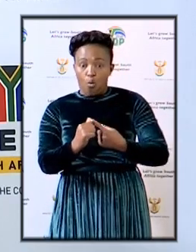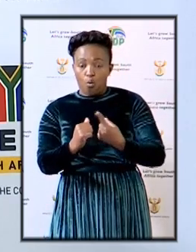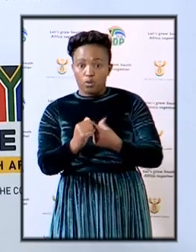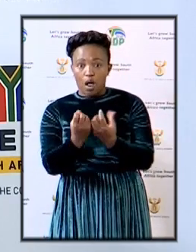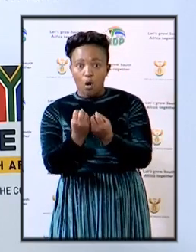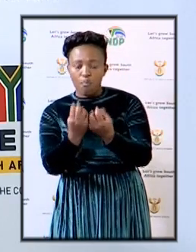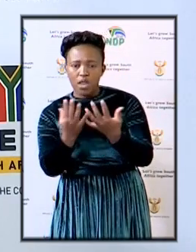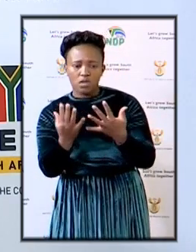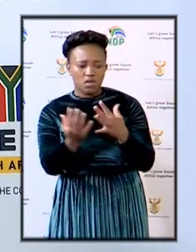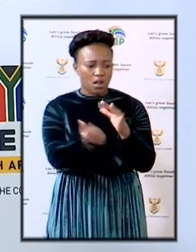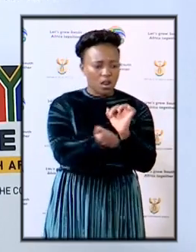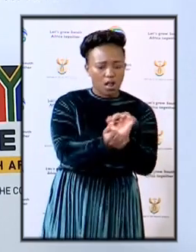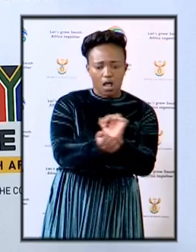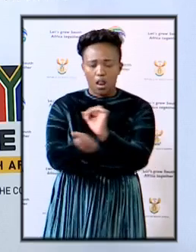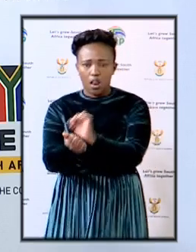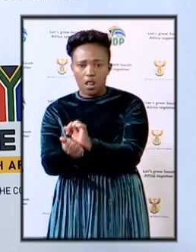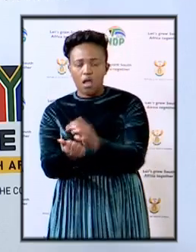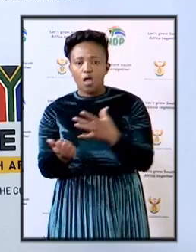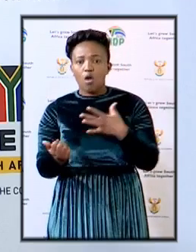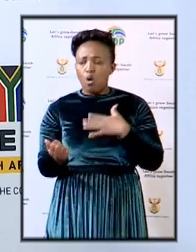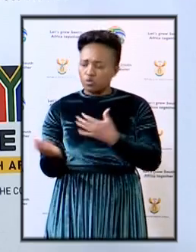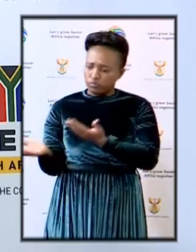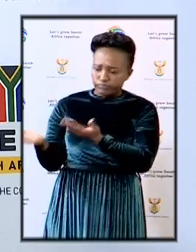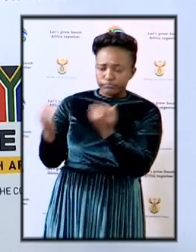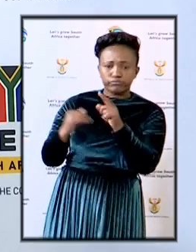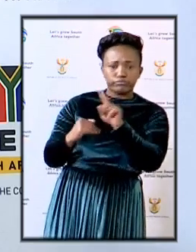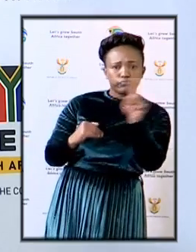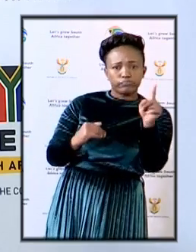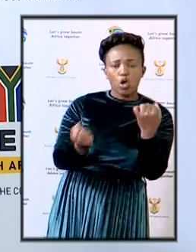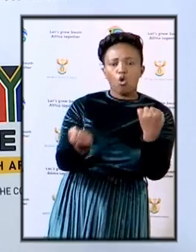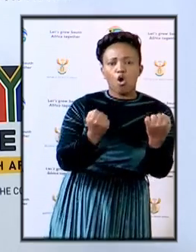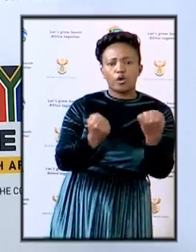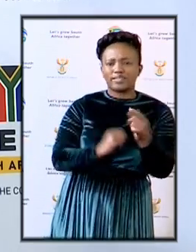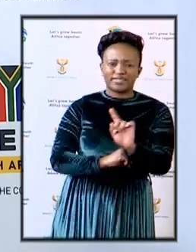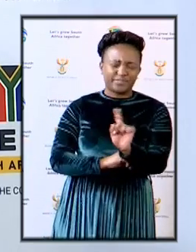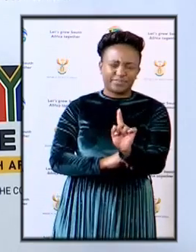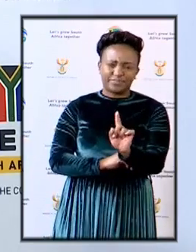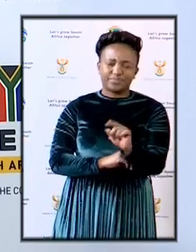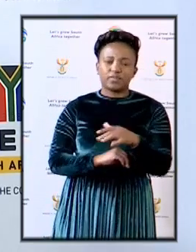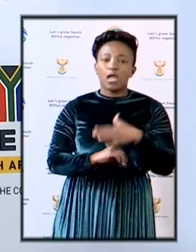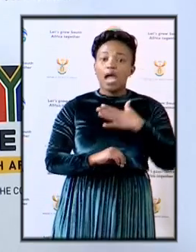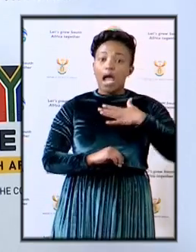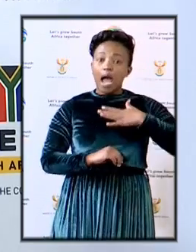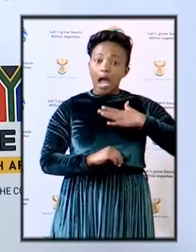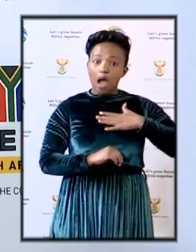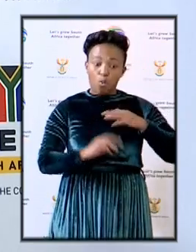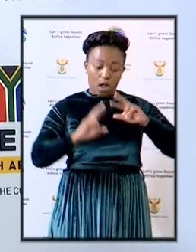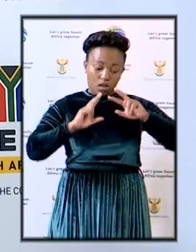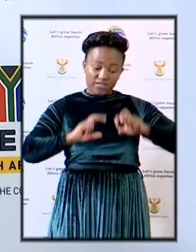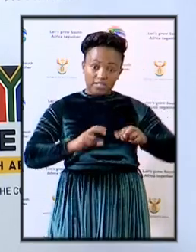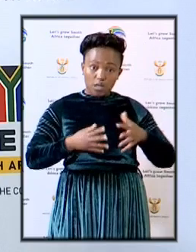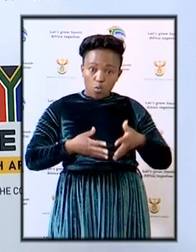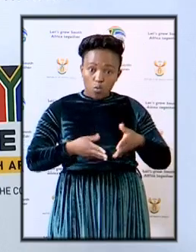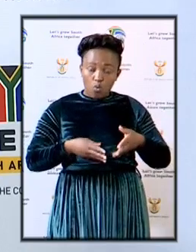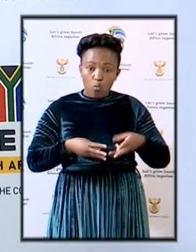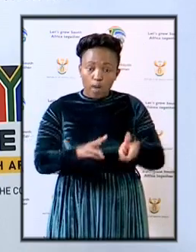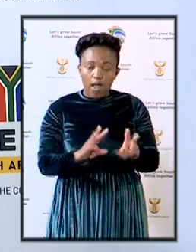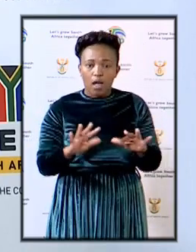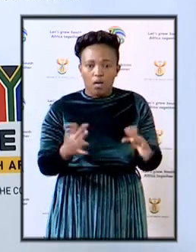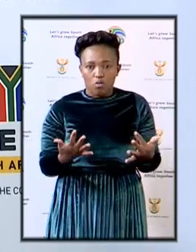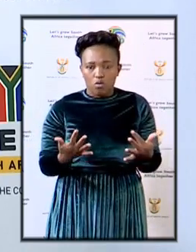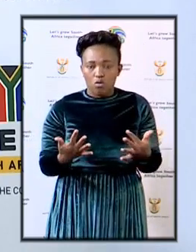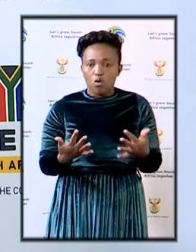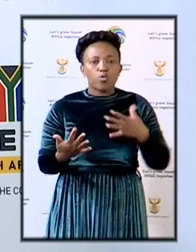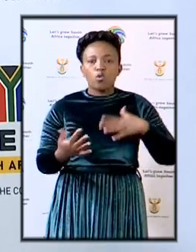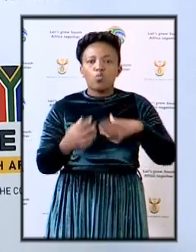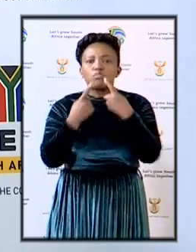arresting or securing their attendance in court the method of our investigation is that we